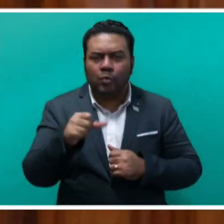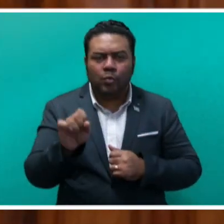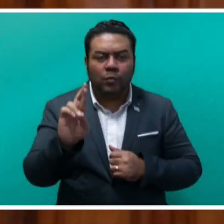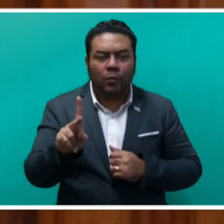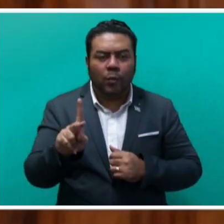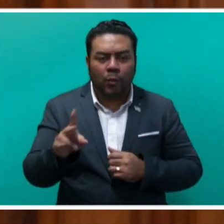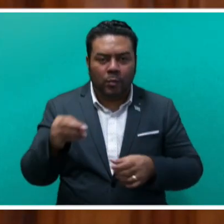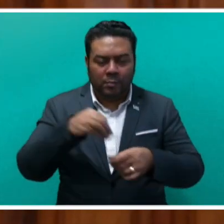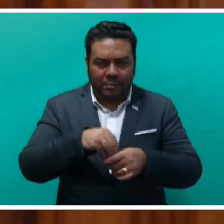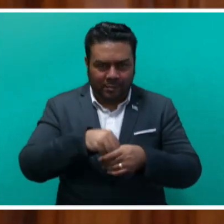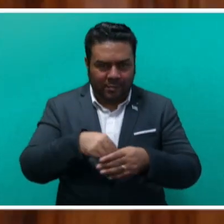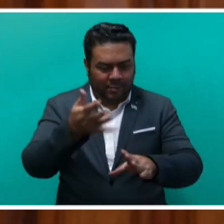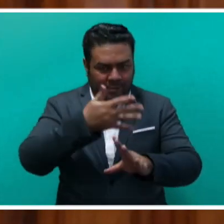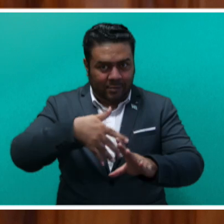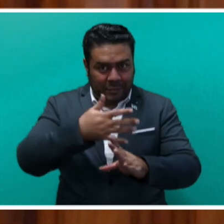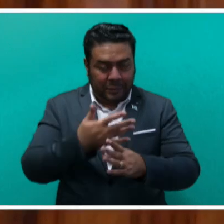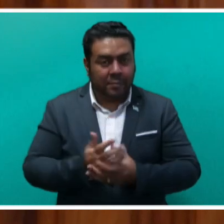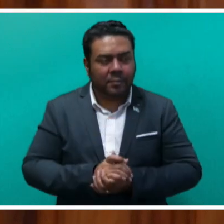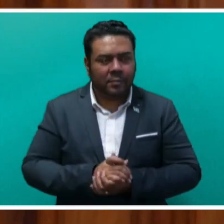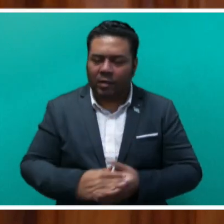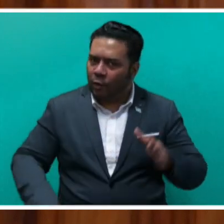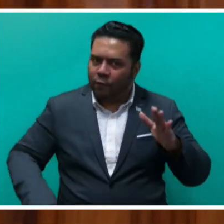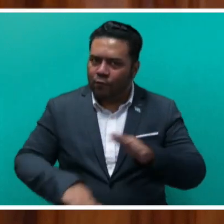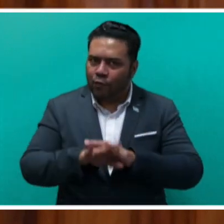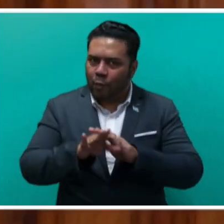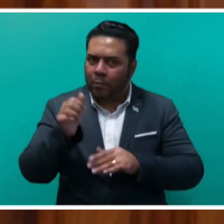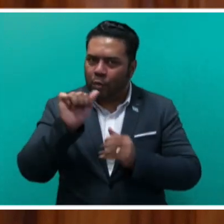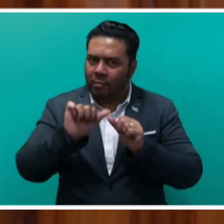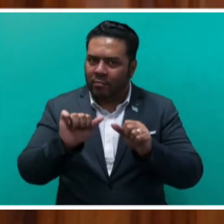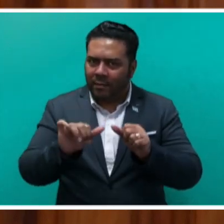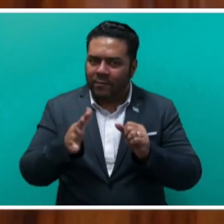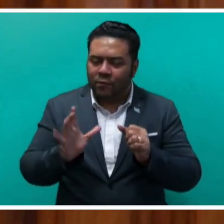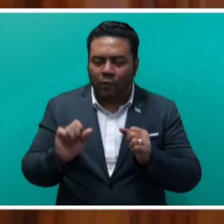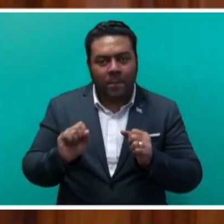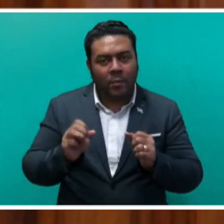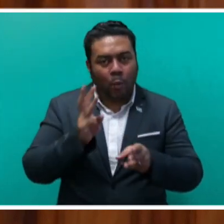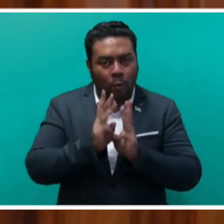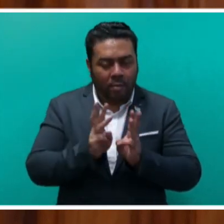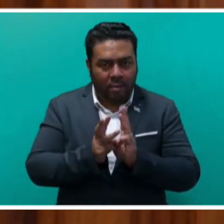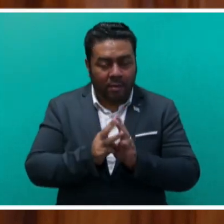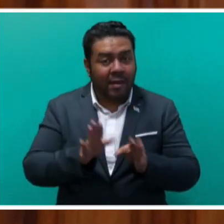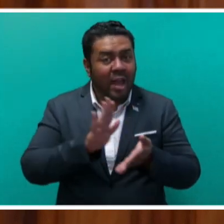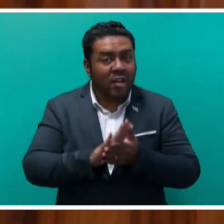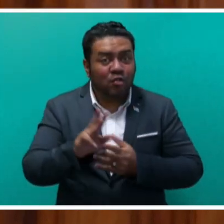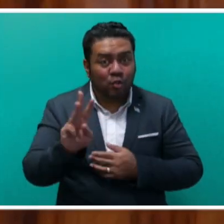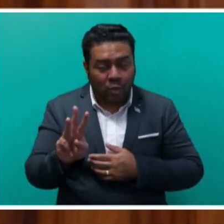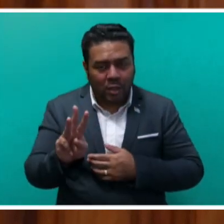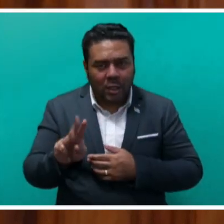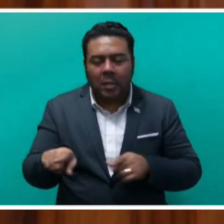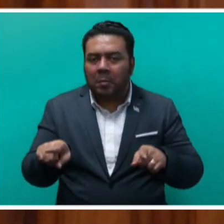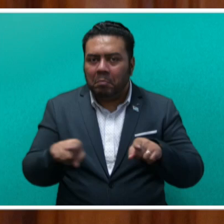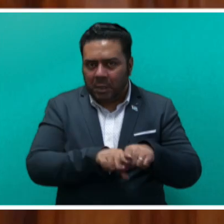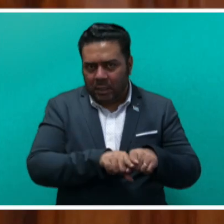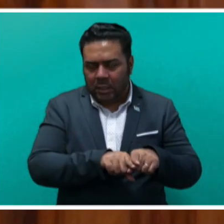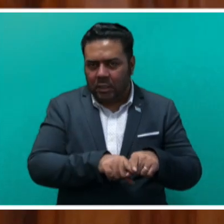interior use. It is fully protected from the weather and not in ground contact, H3 for exterior use,